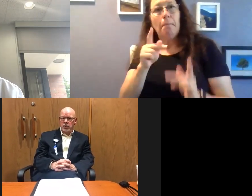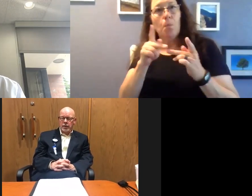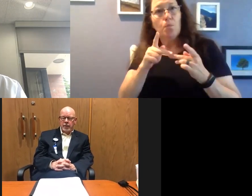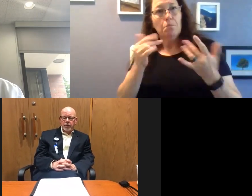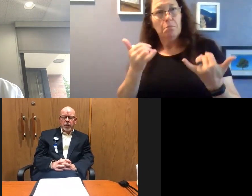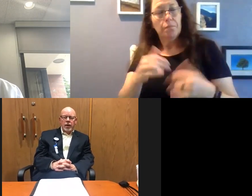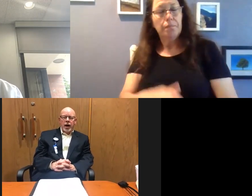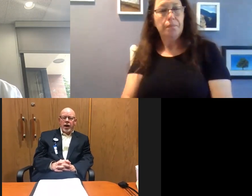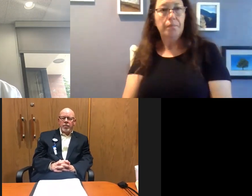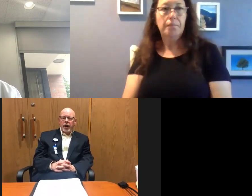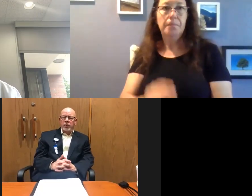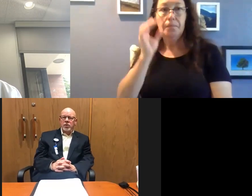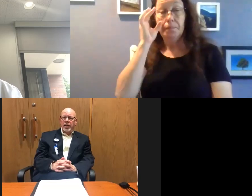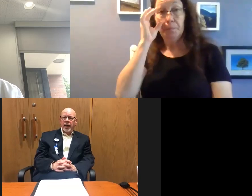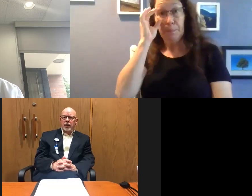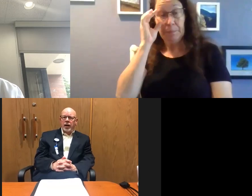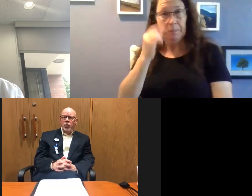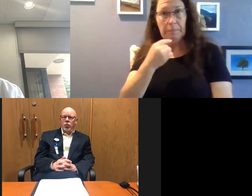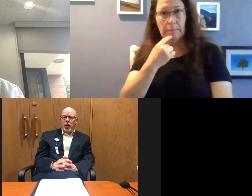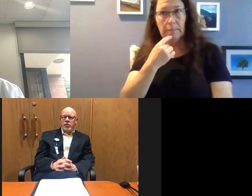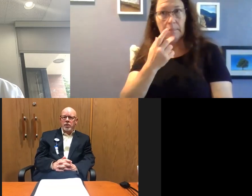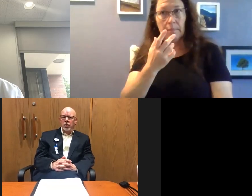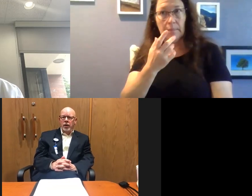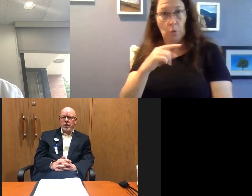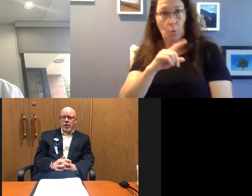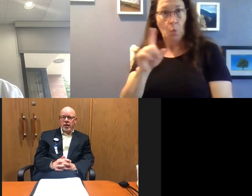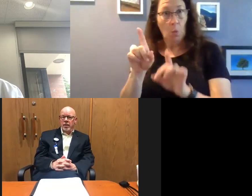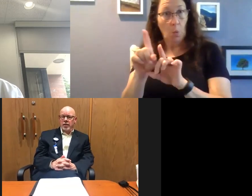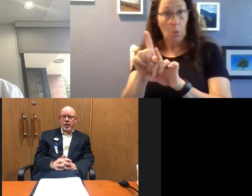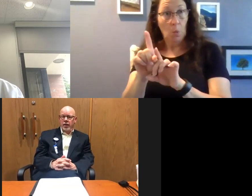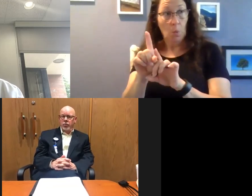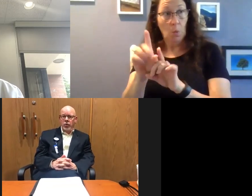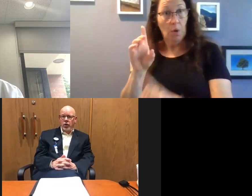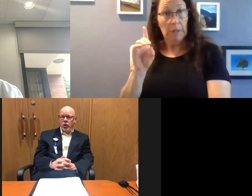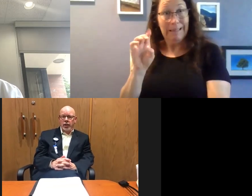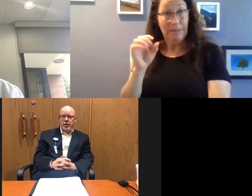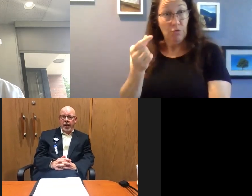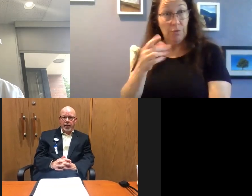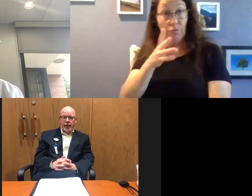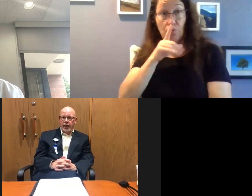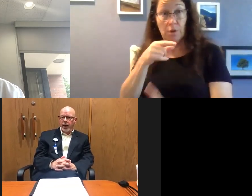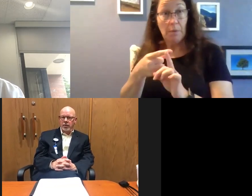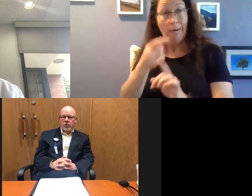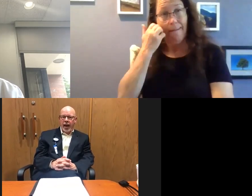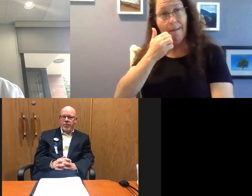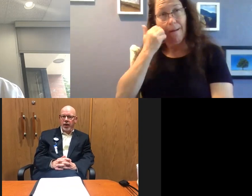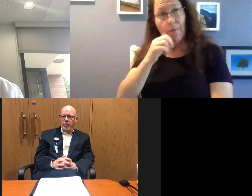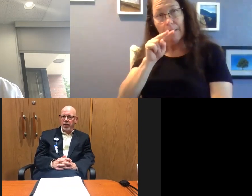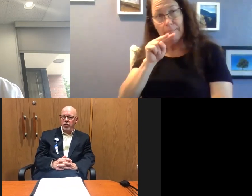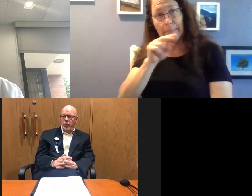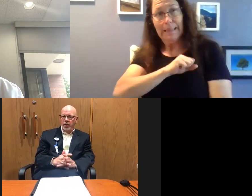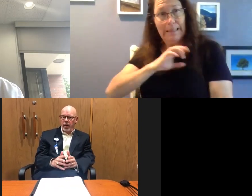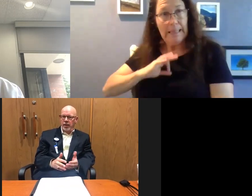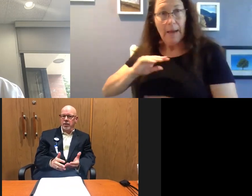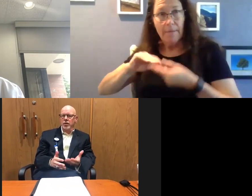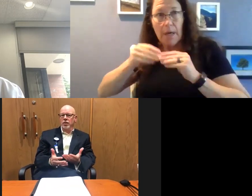goes. I would say that we also, as Doug stated, we're looking daily at our staffing to